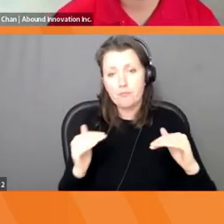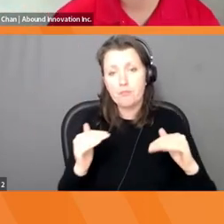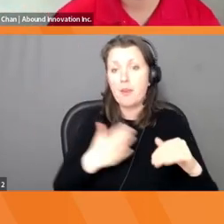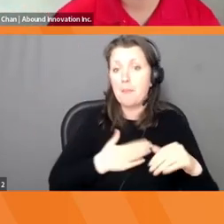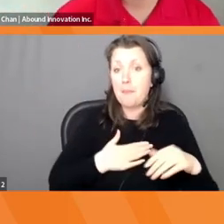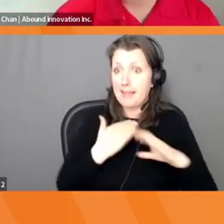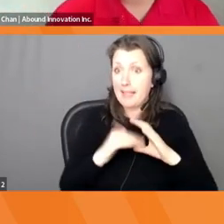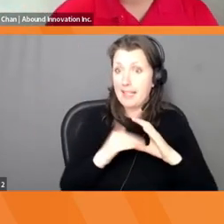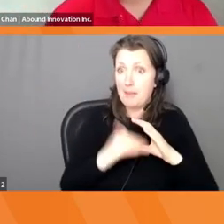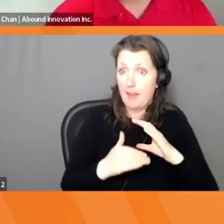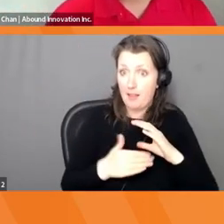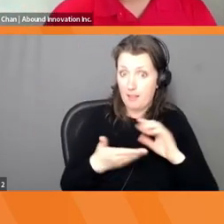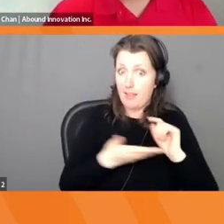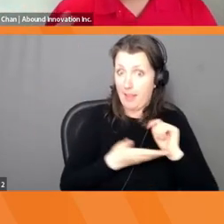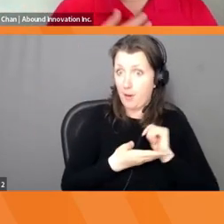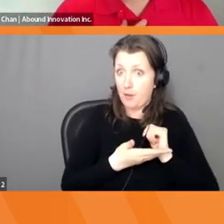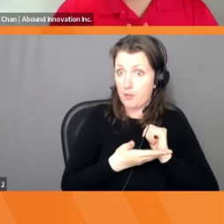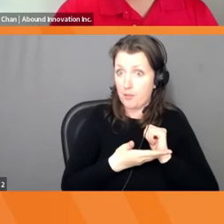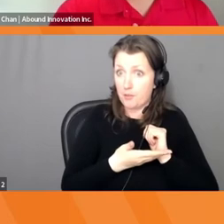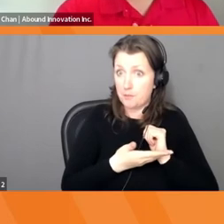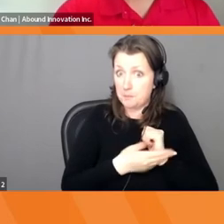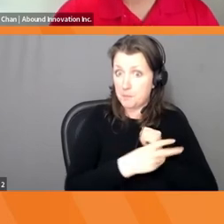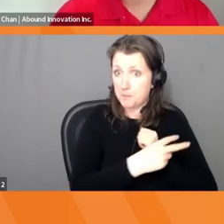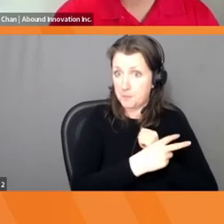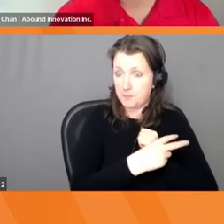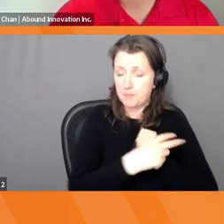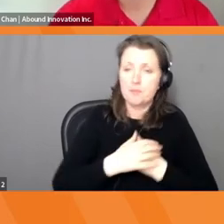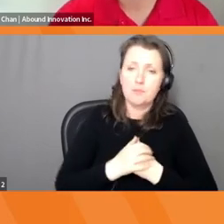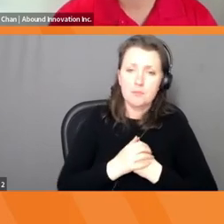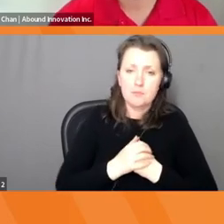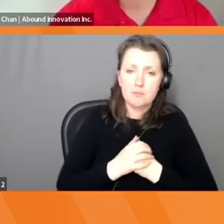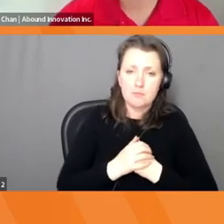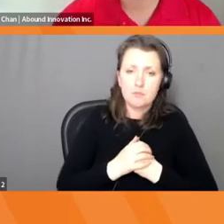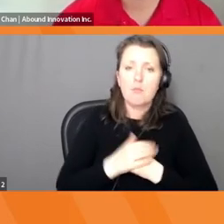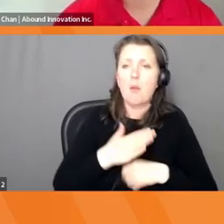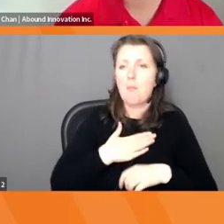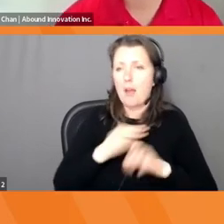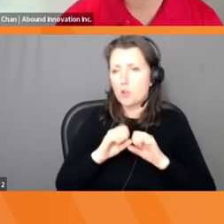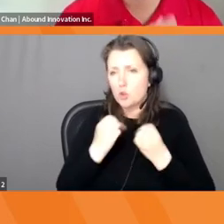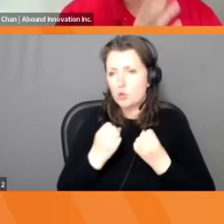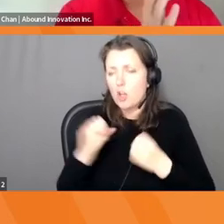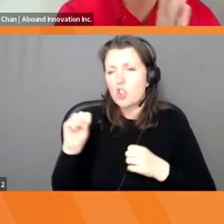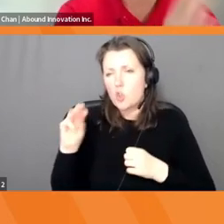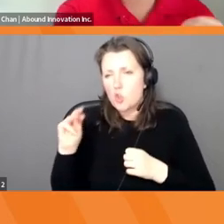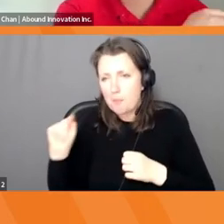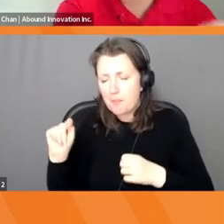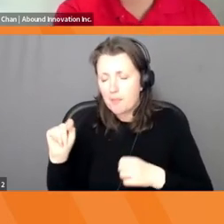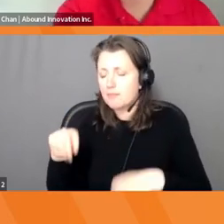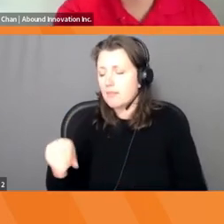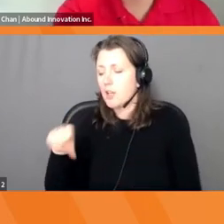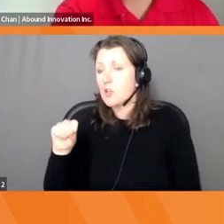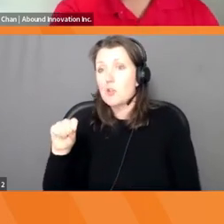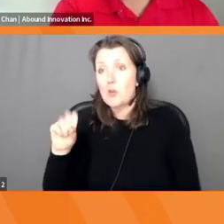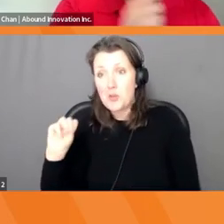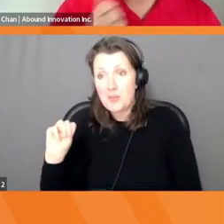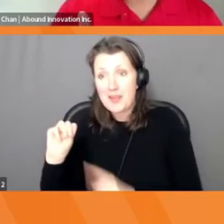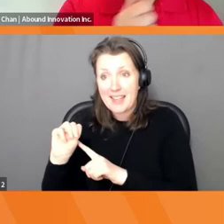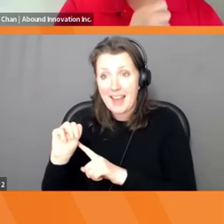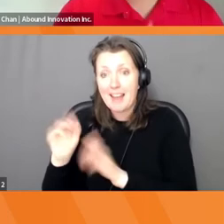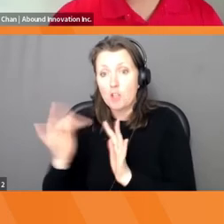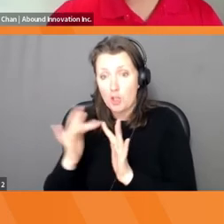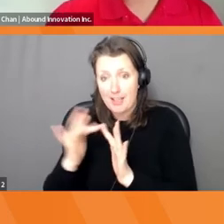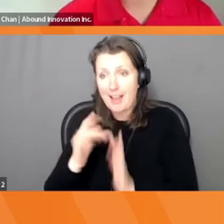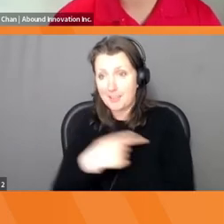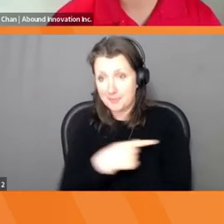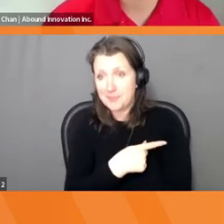innovation.ca. Uh, my social is at Leo Nelson Chan. So I do post actually a lot on LinkedIn and on